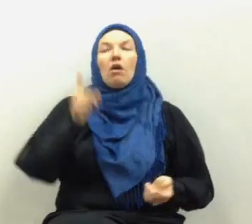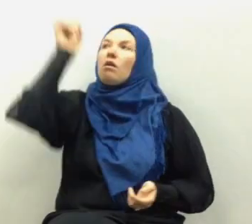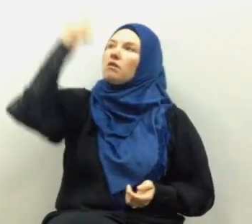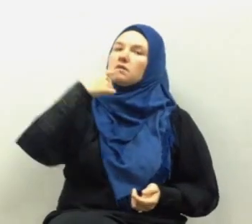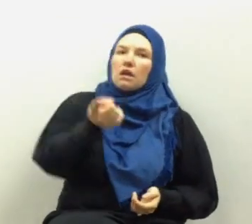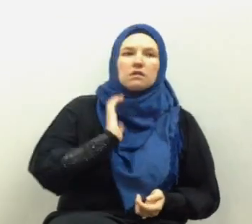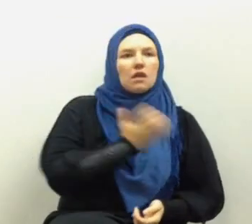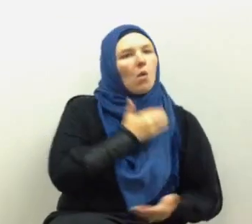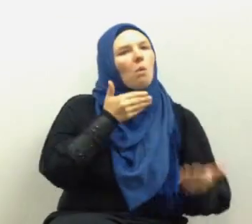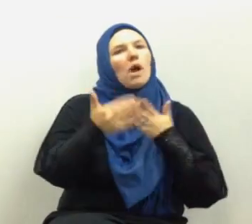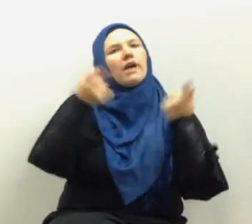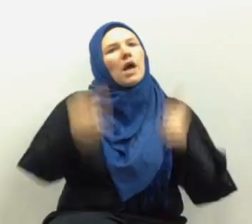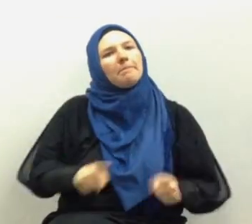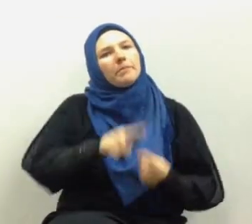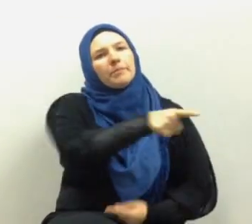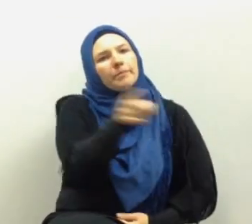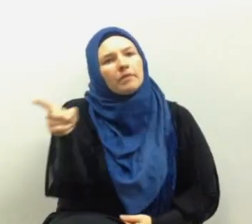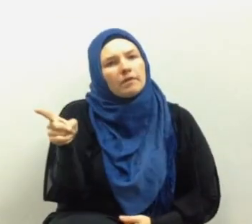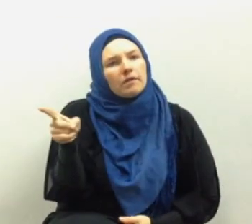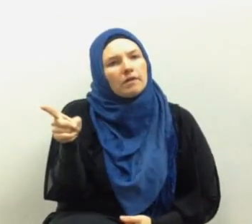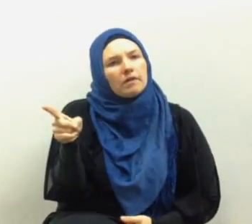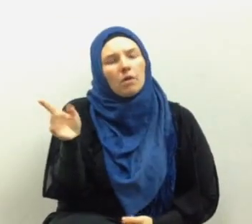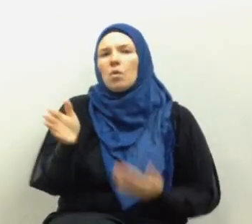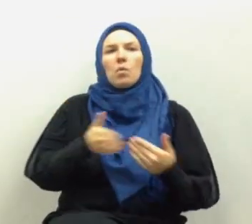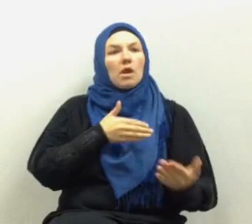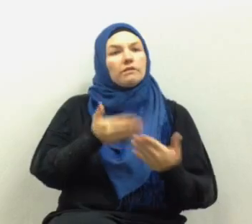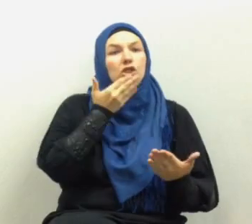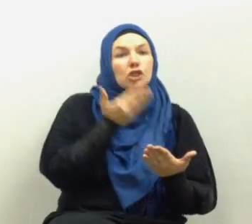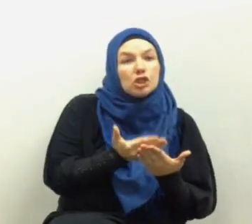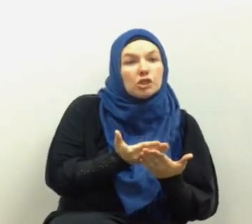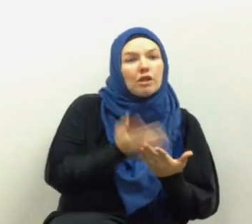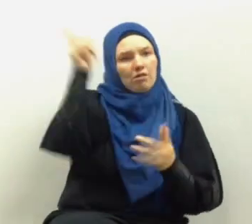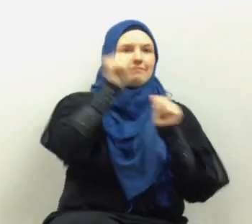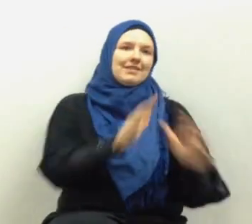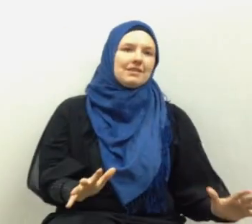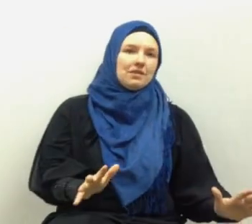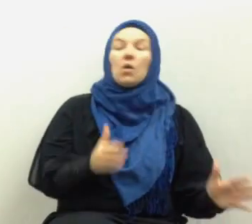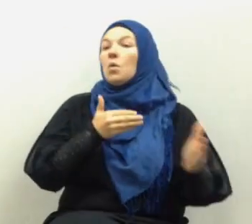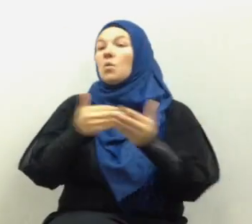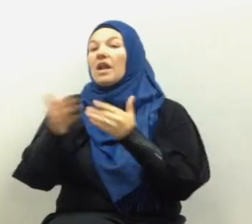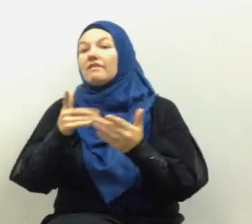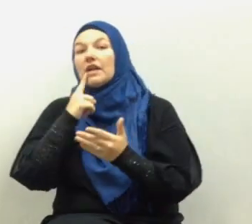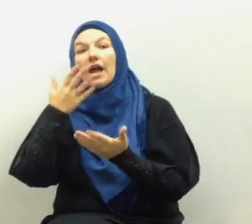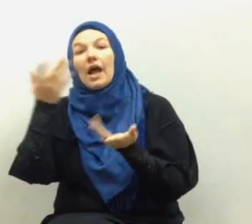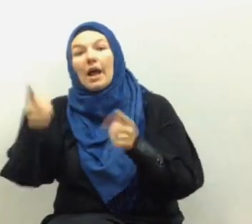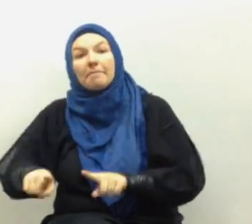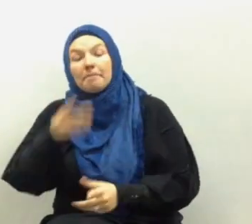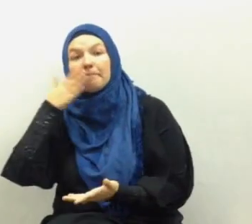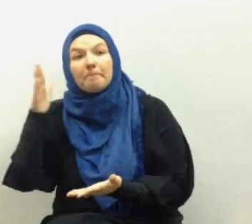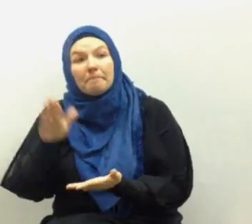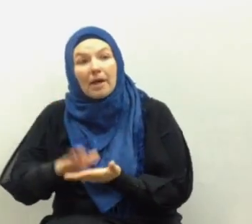that whatever befalls you of whatever is good it is from Allah whatever